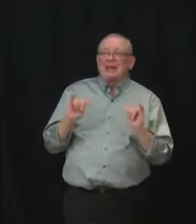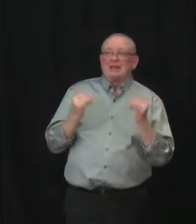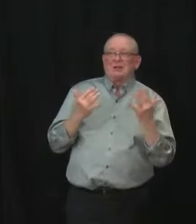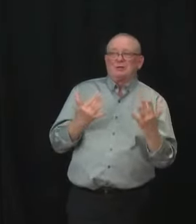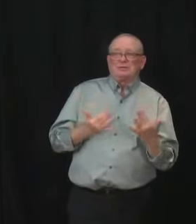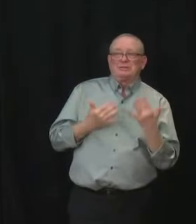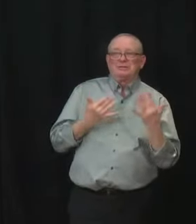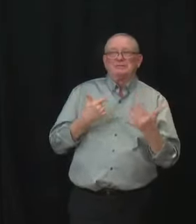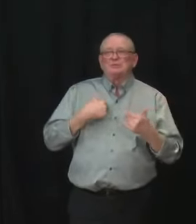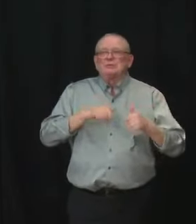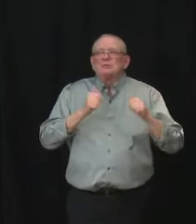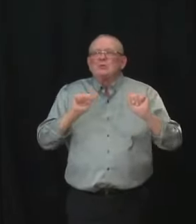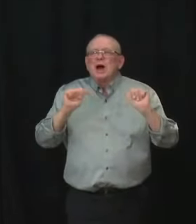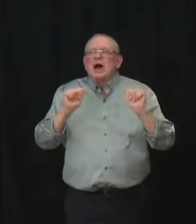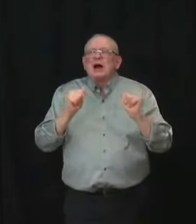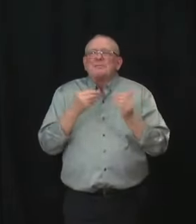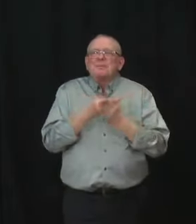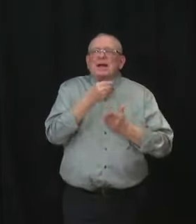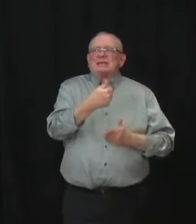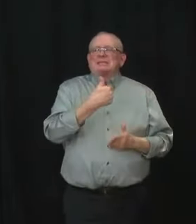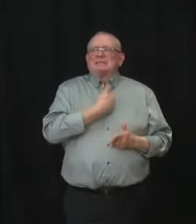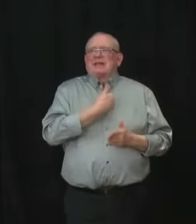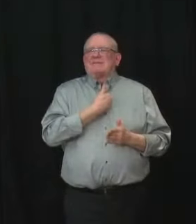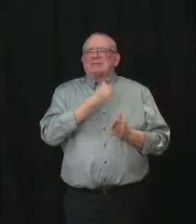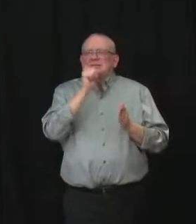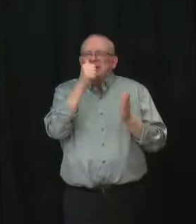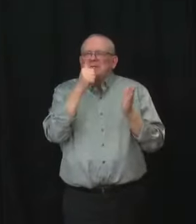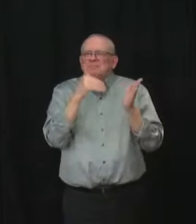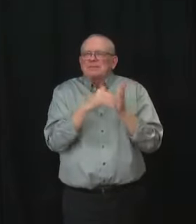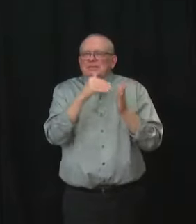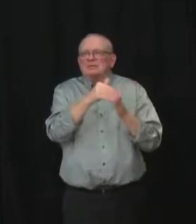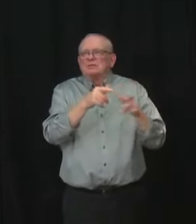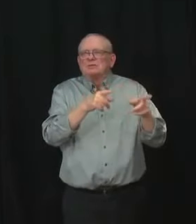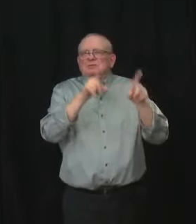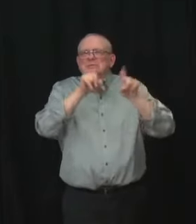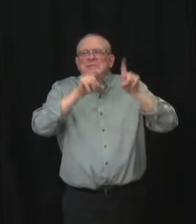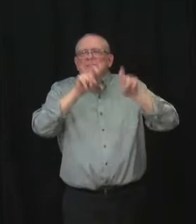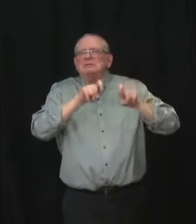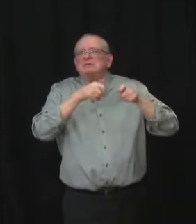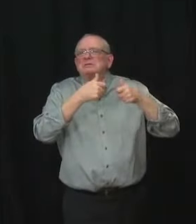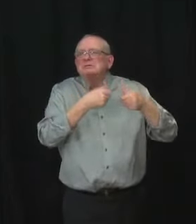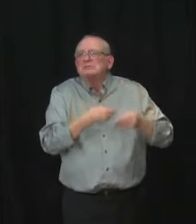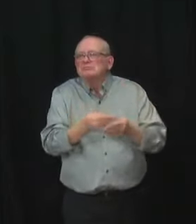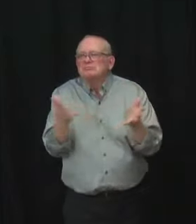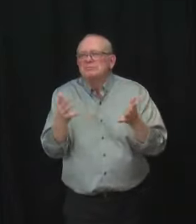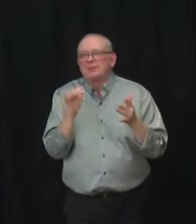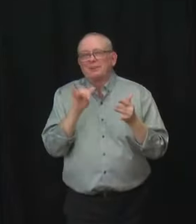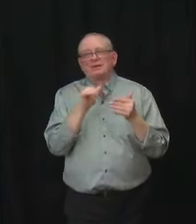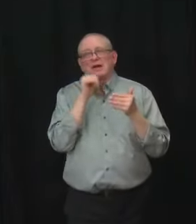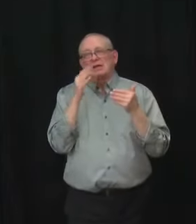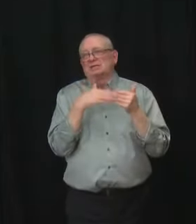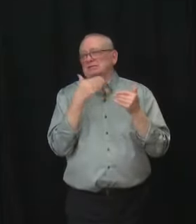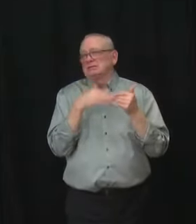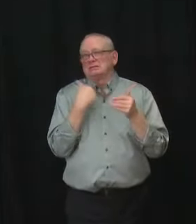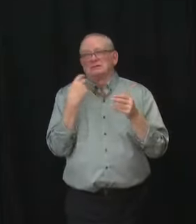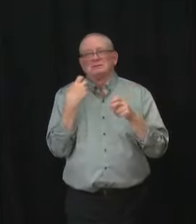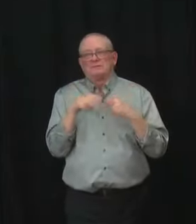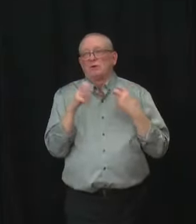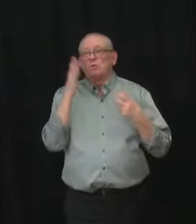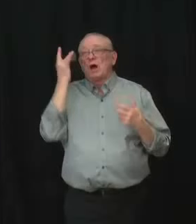million tests ourselves and get them out. So and but there has been a challenge in some of the supply chains over